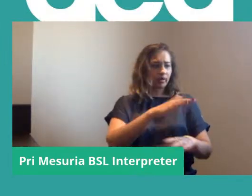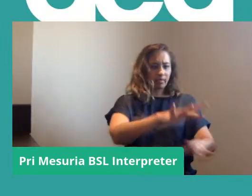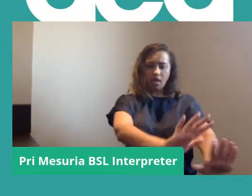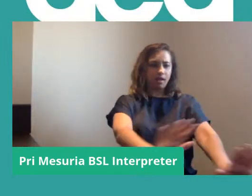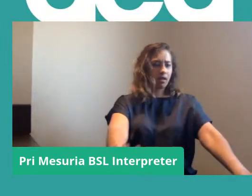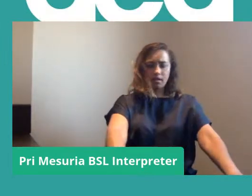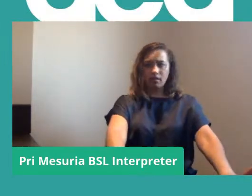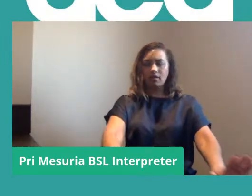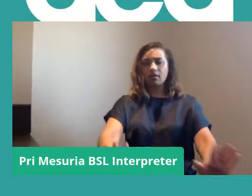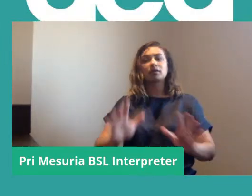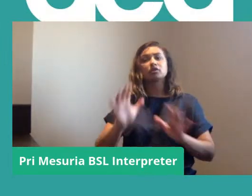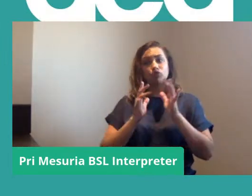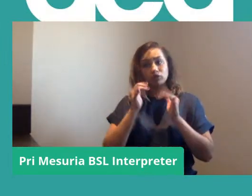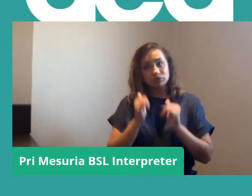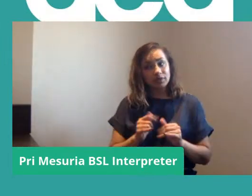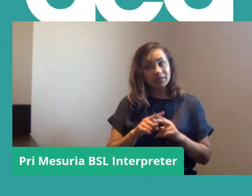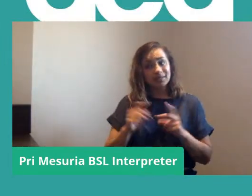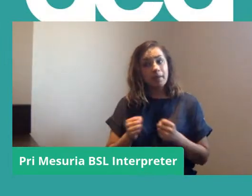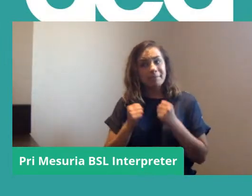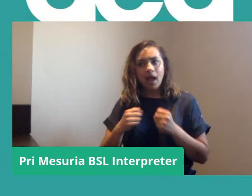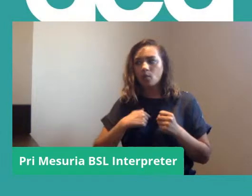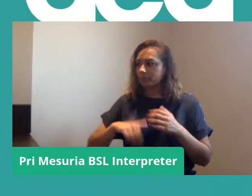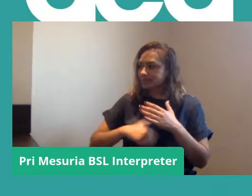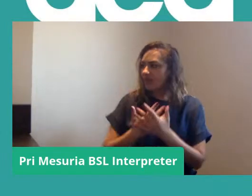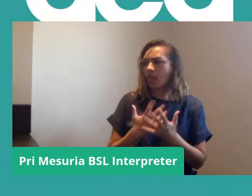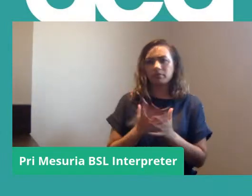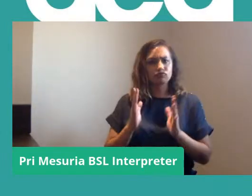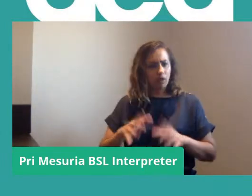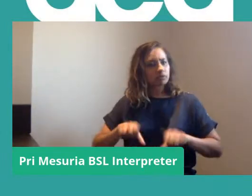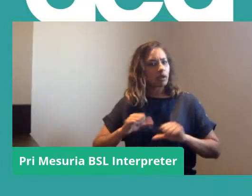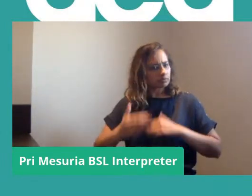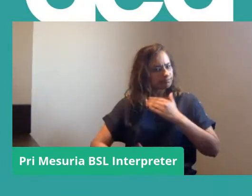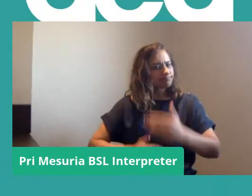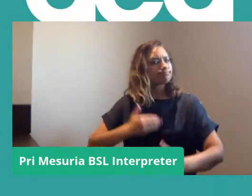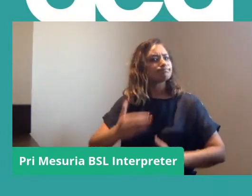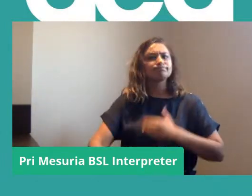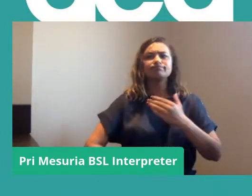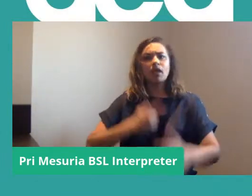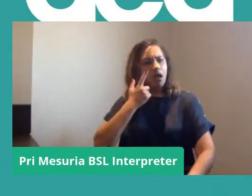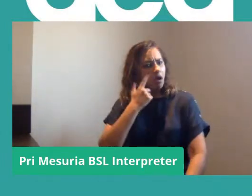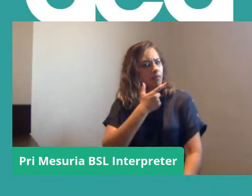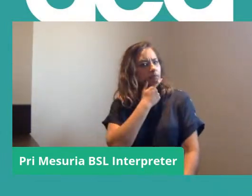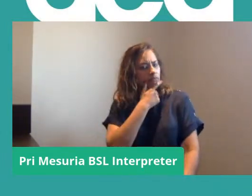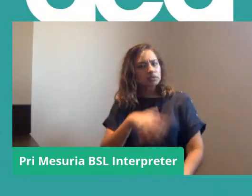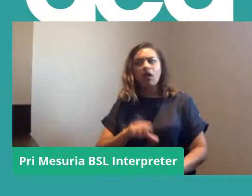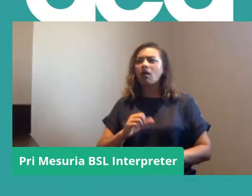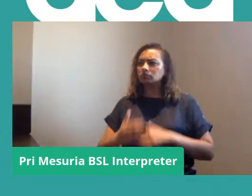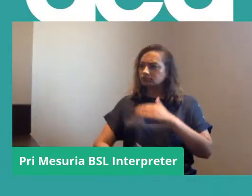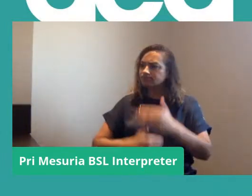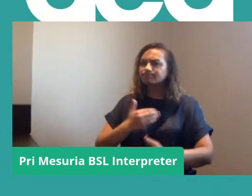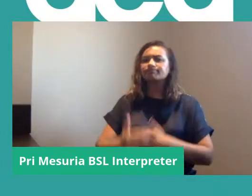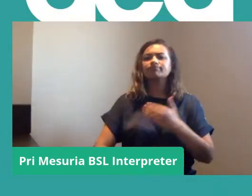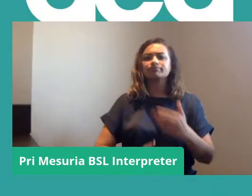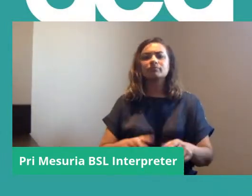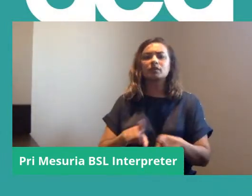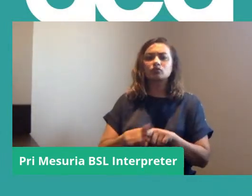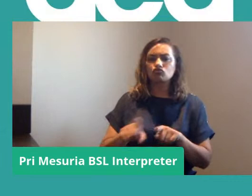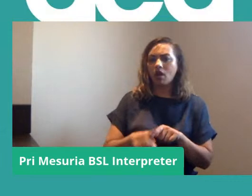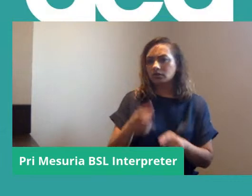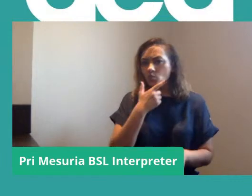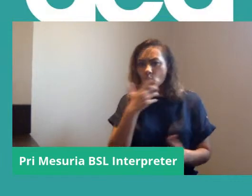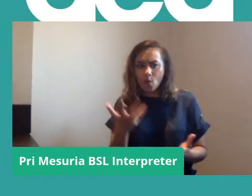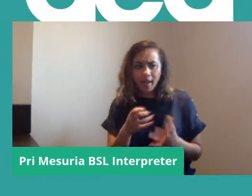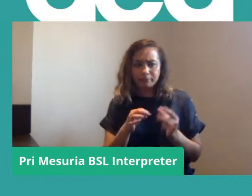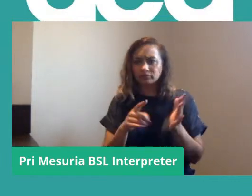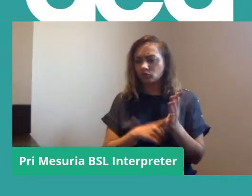when kind of the structure tests and the power that we built really began to kick in and we traced where in